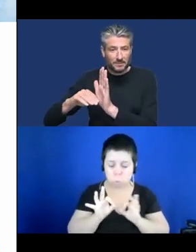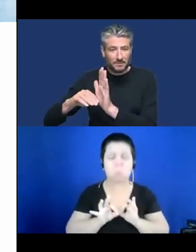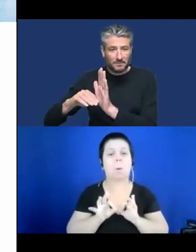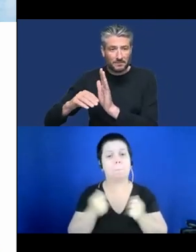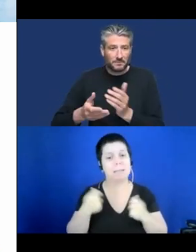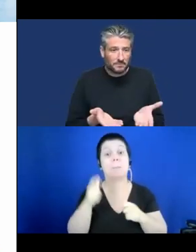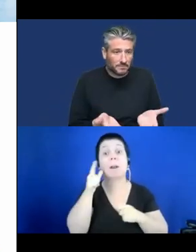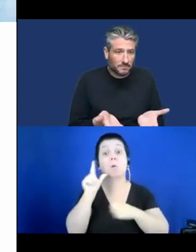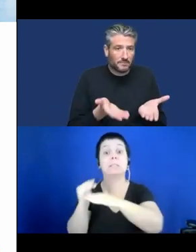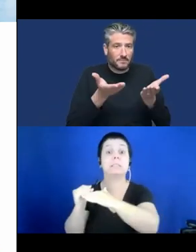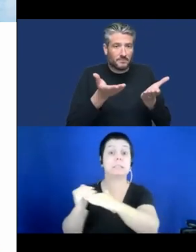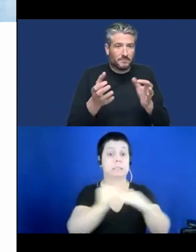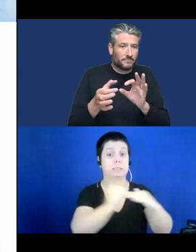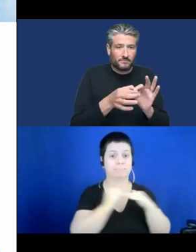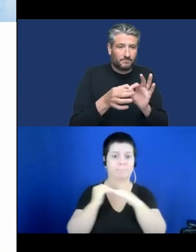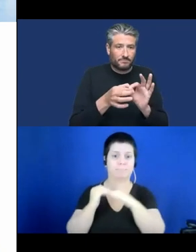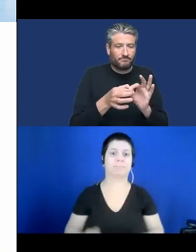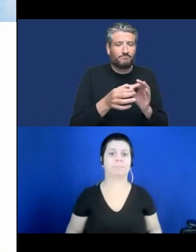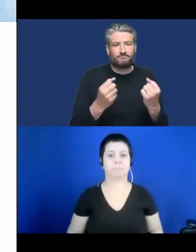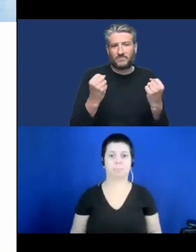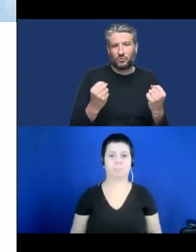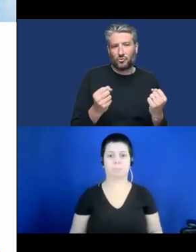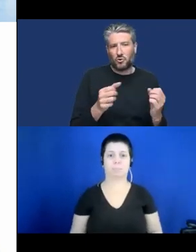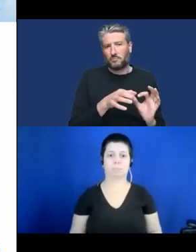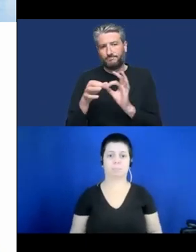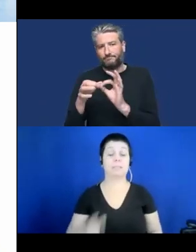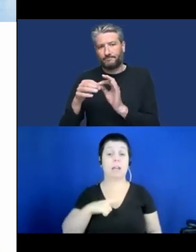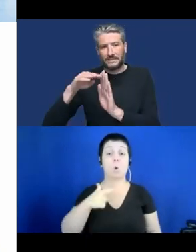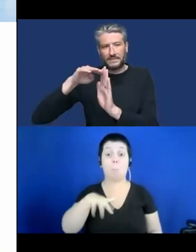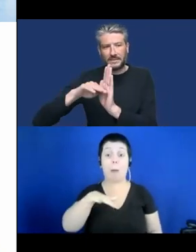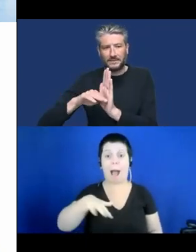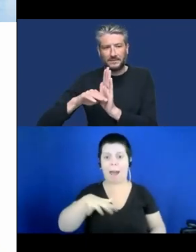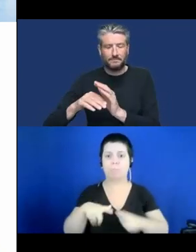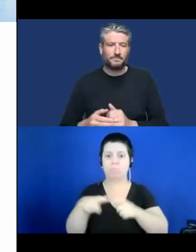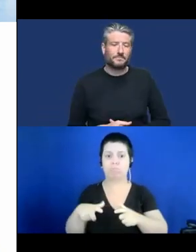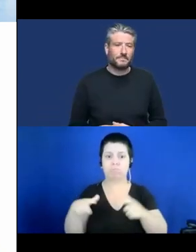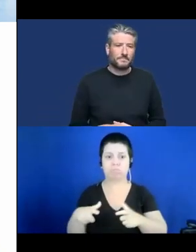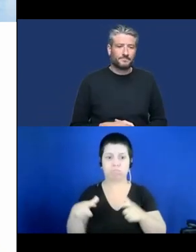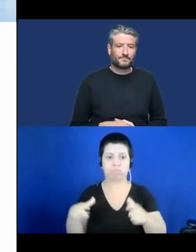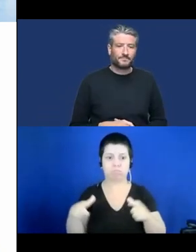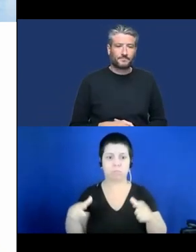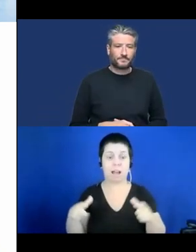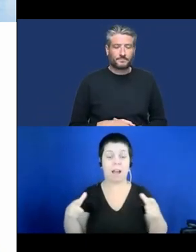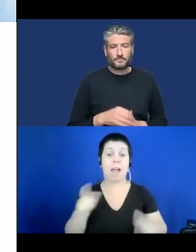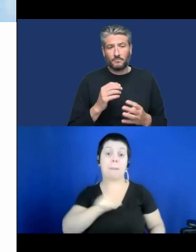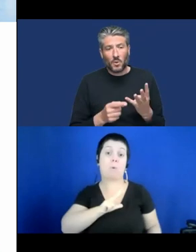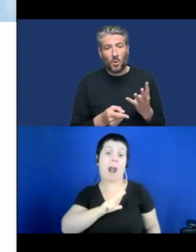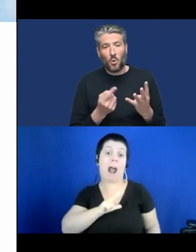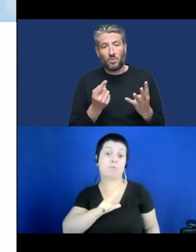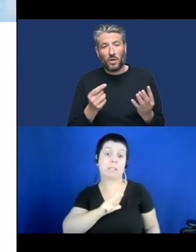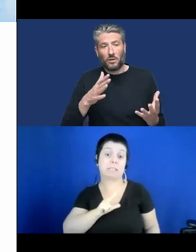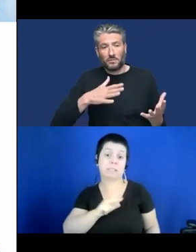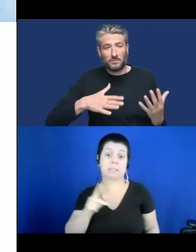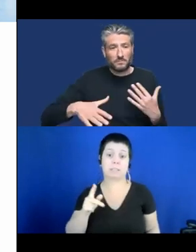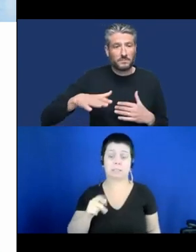We also have one area that has been growing and that is privacy and the fact that a number of products are